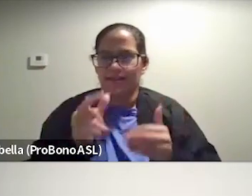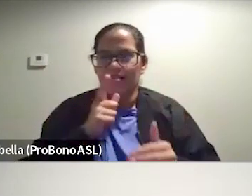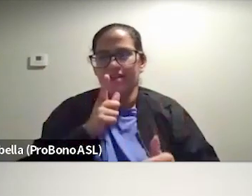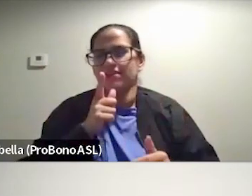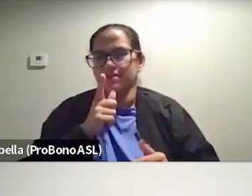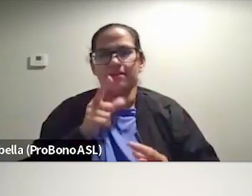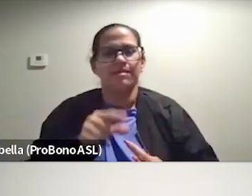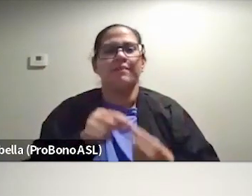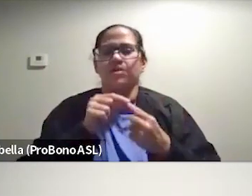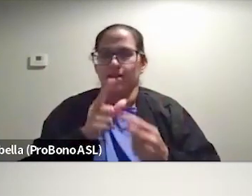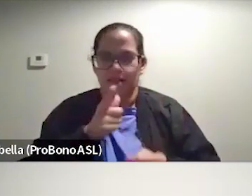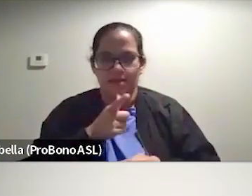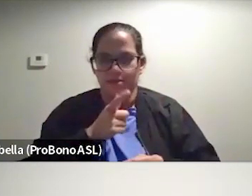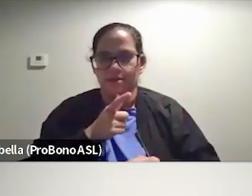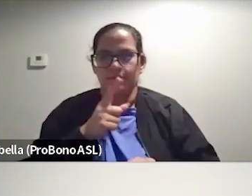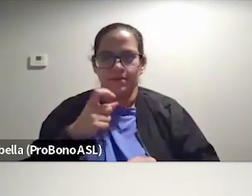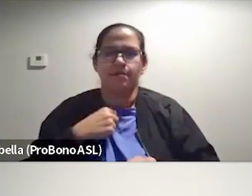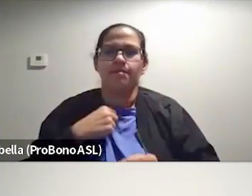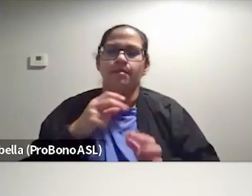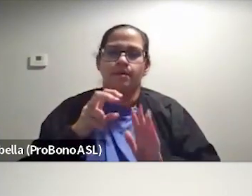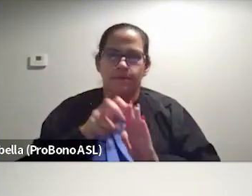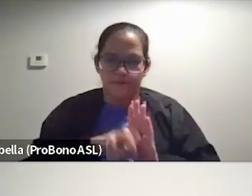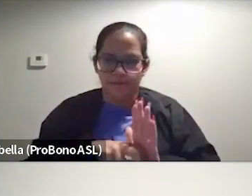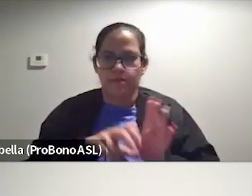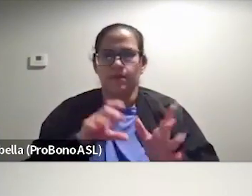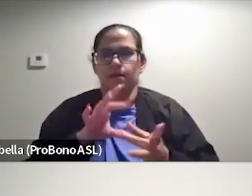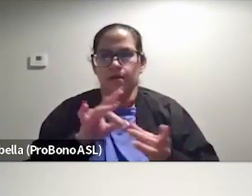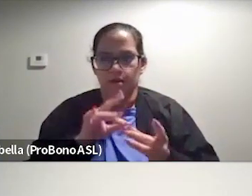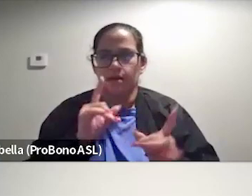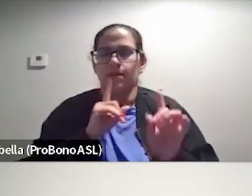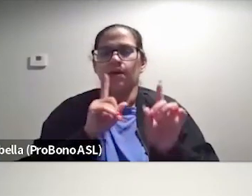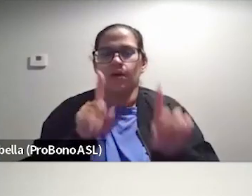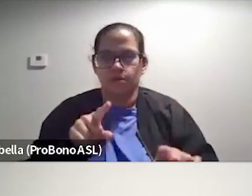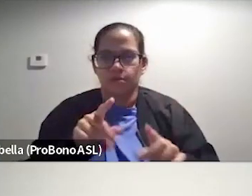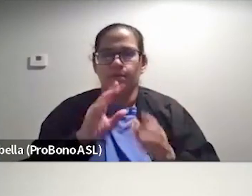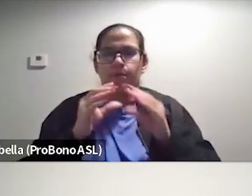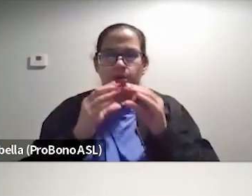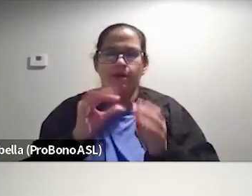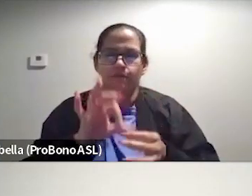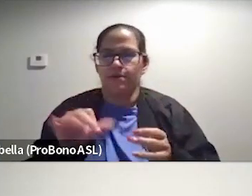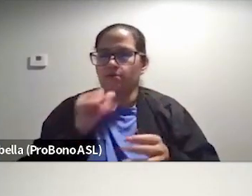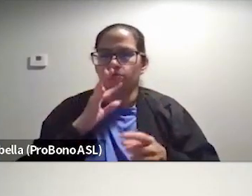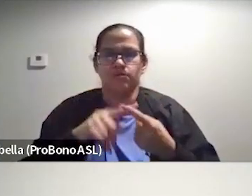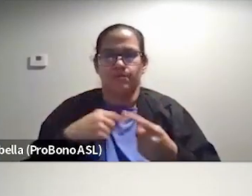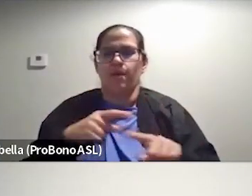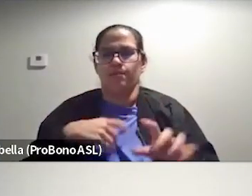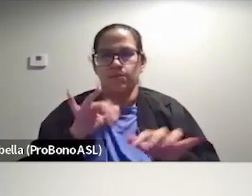especially at lunch, because I'm going down to comments and ordering a burger and fries and do not talk to me while I'm doing it. Thank you.